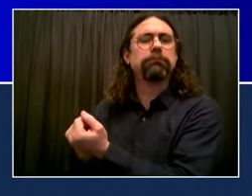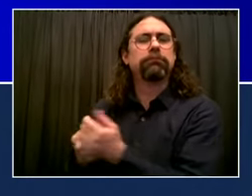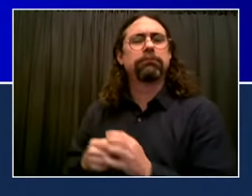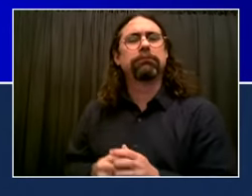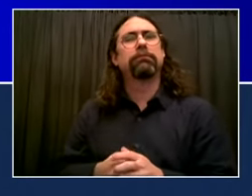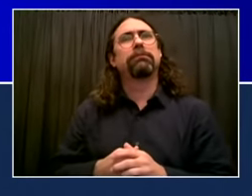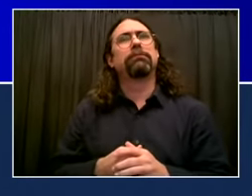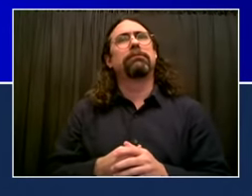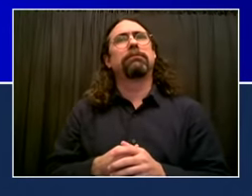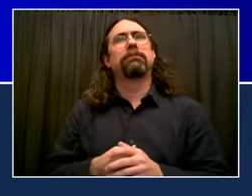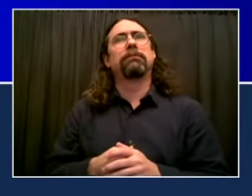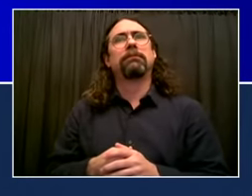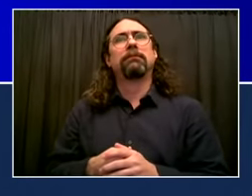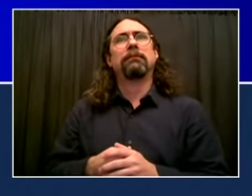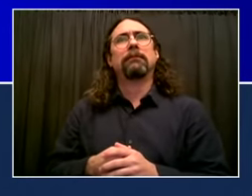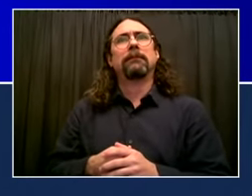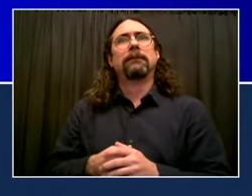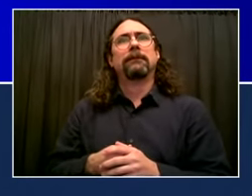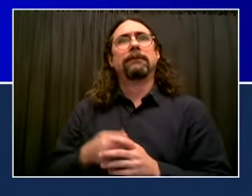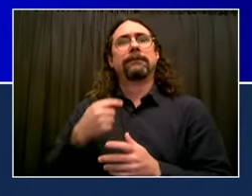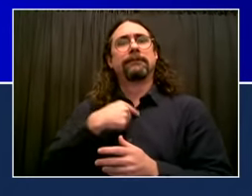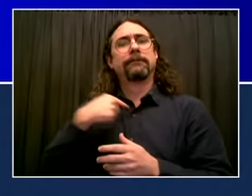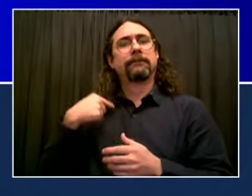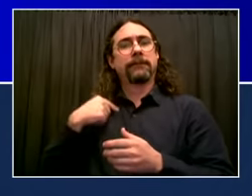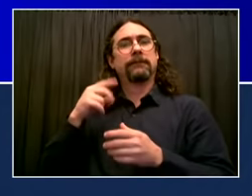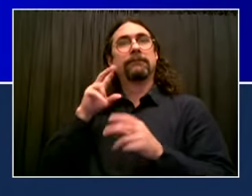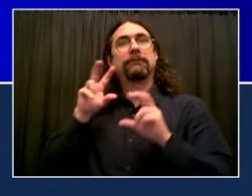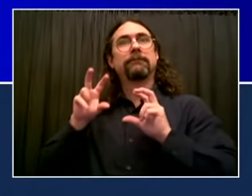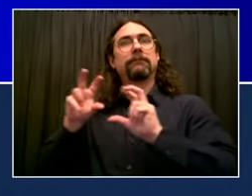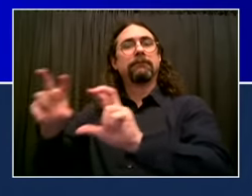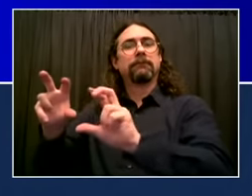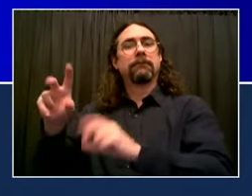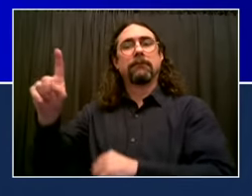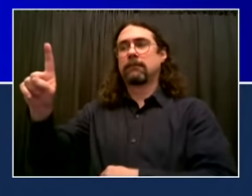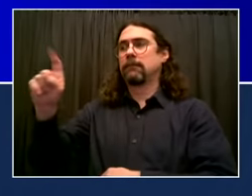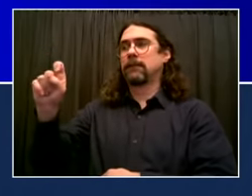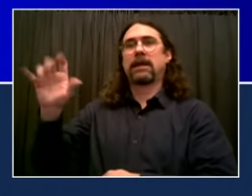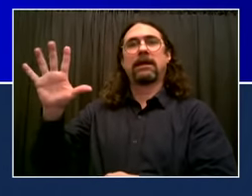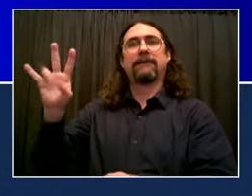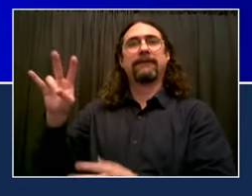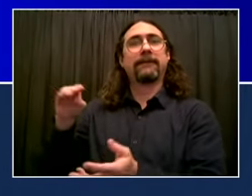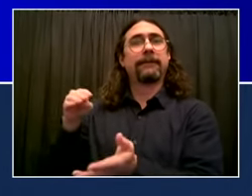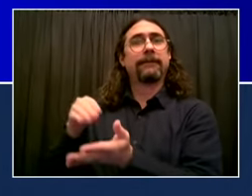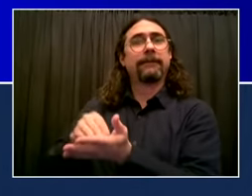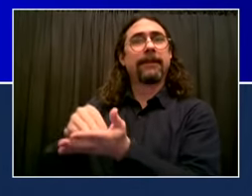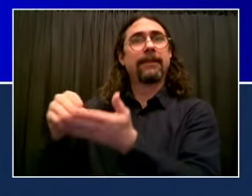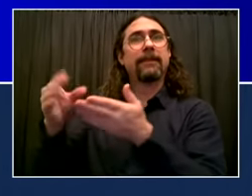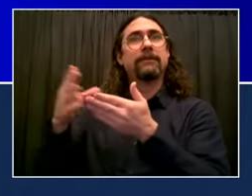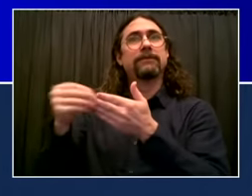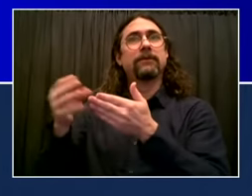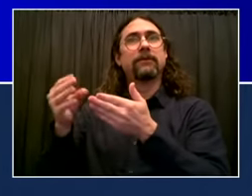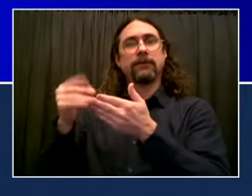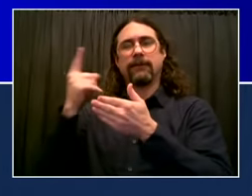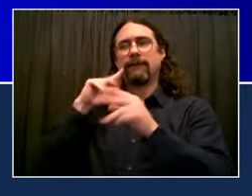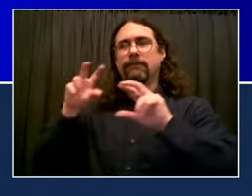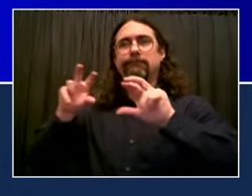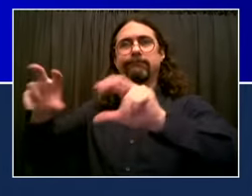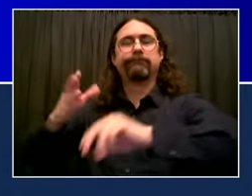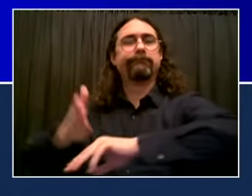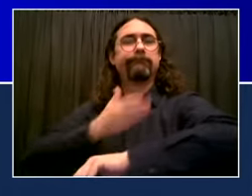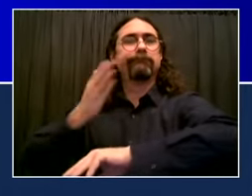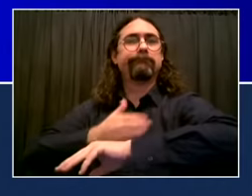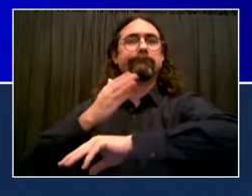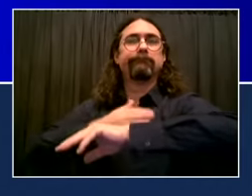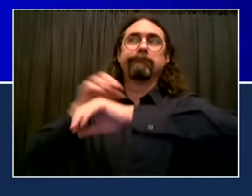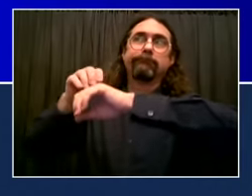in affordable internet access, and that's going to allow us to reach 600,000 more New Yorkers, including a lot of